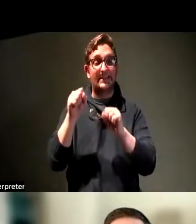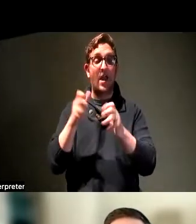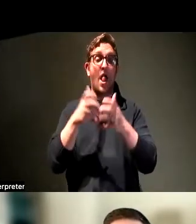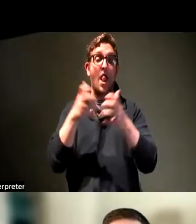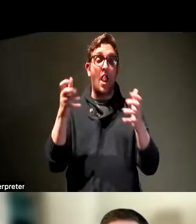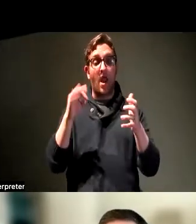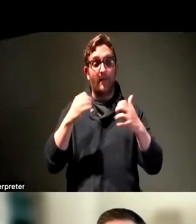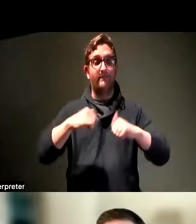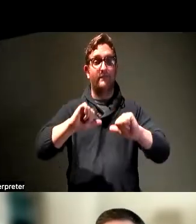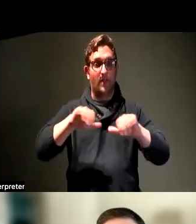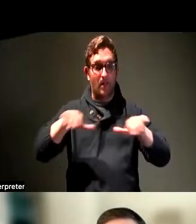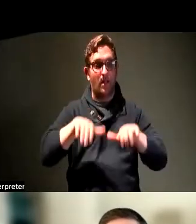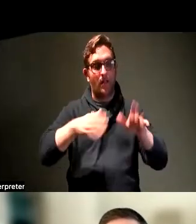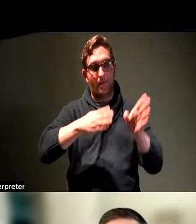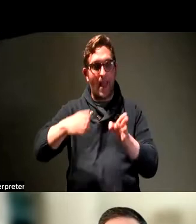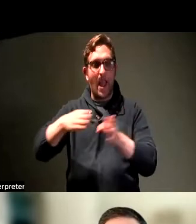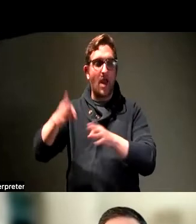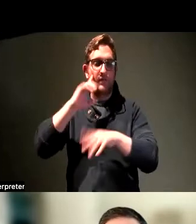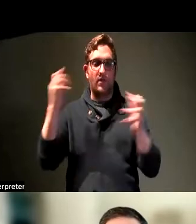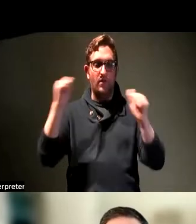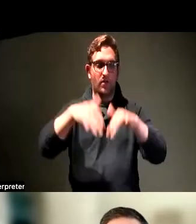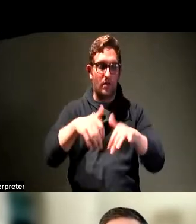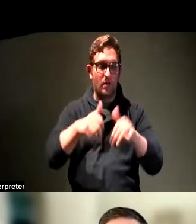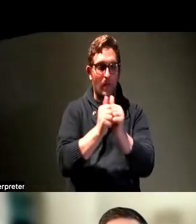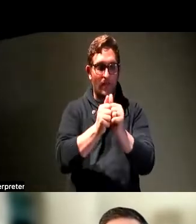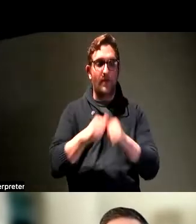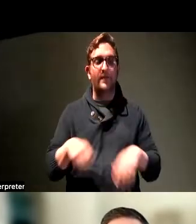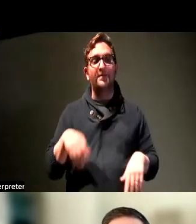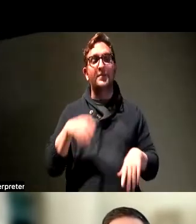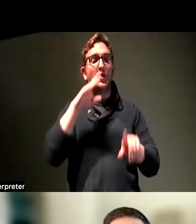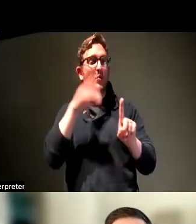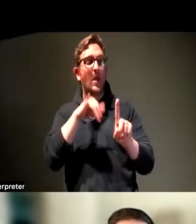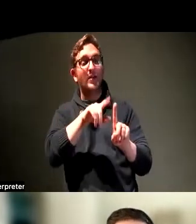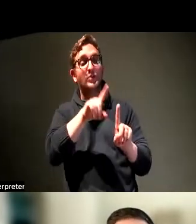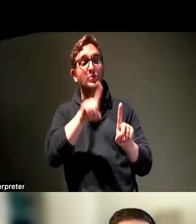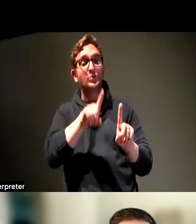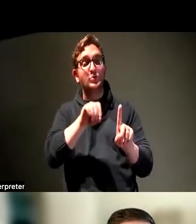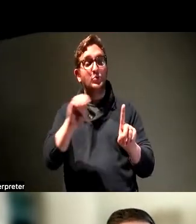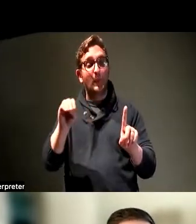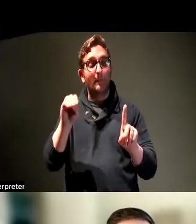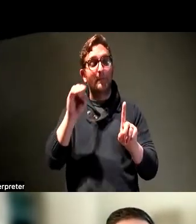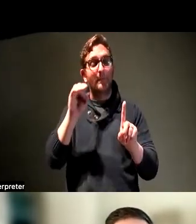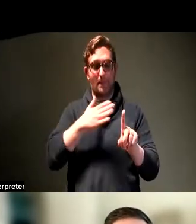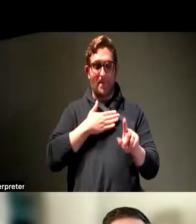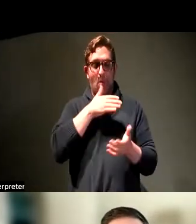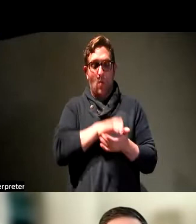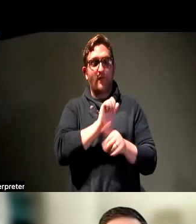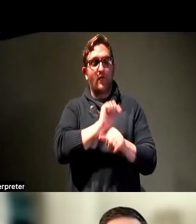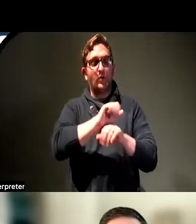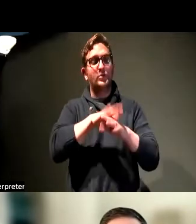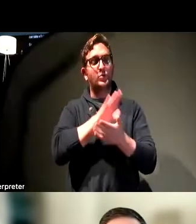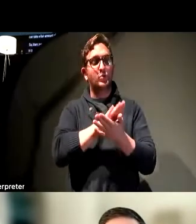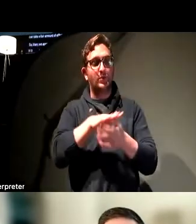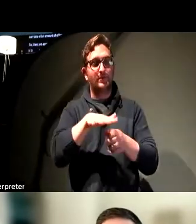then we again see that Zoom can be very helpful for on site. My wife works in a school district not too far away from us, and she